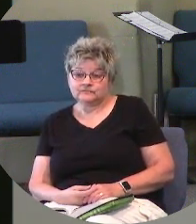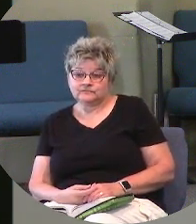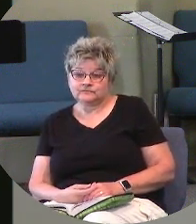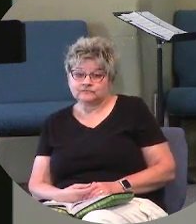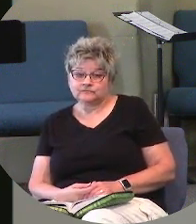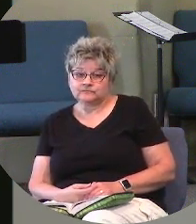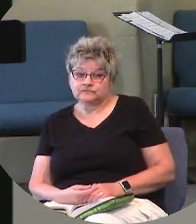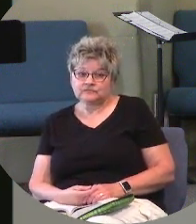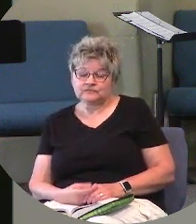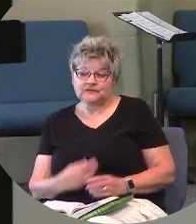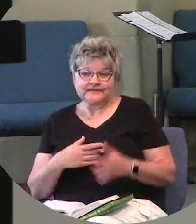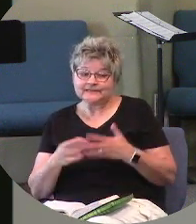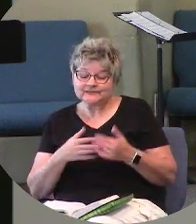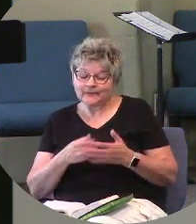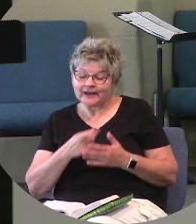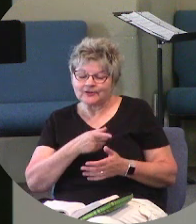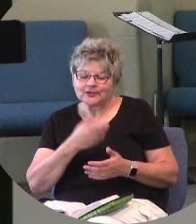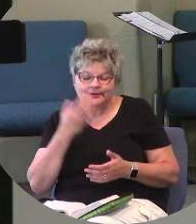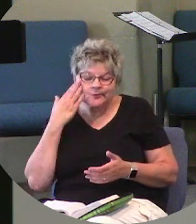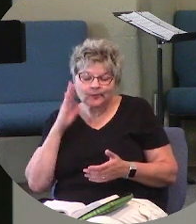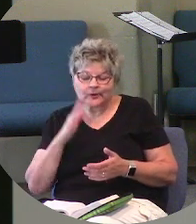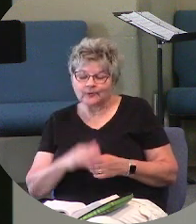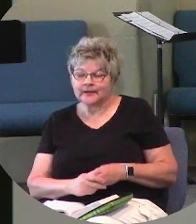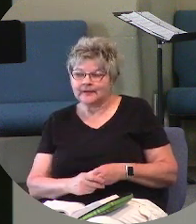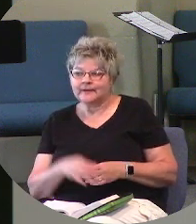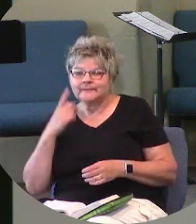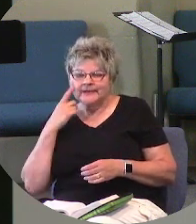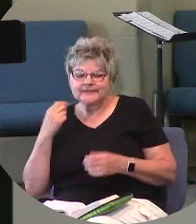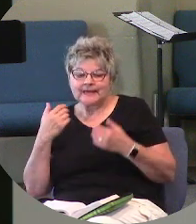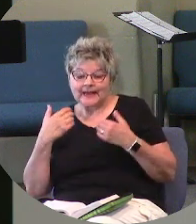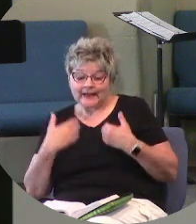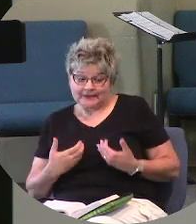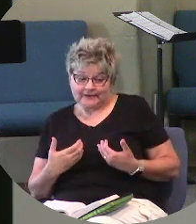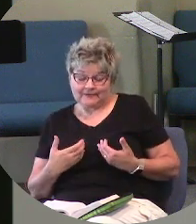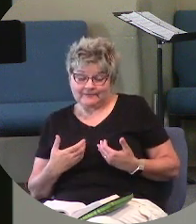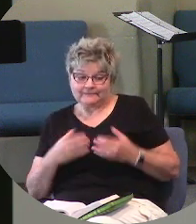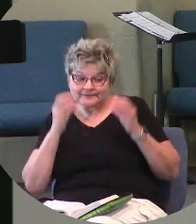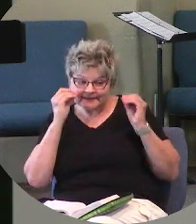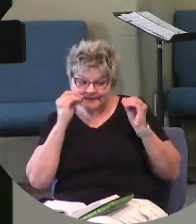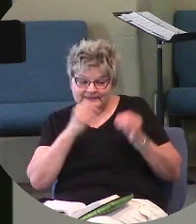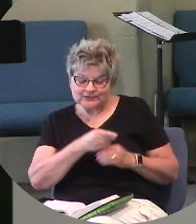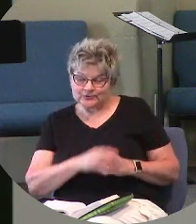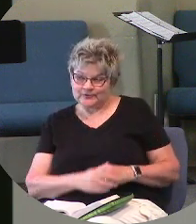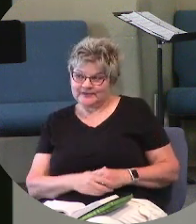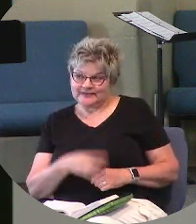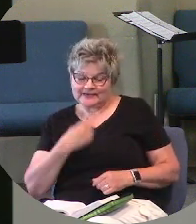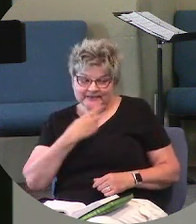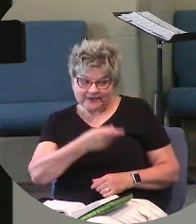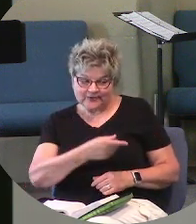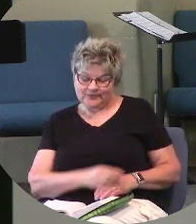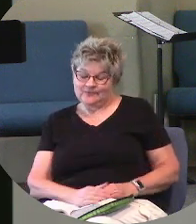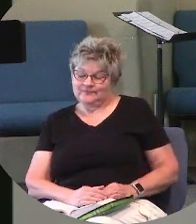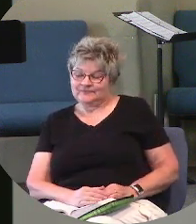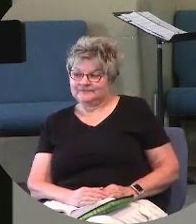and it doesn't matter that you don't know because I'm here to teach you. I'm here to tell you